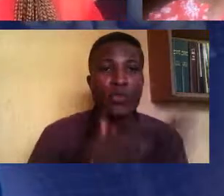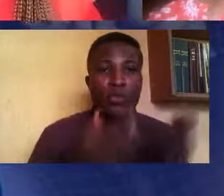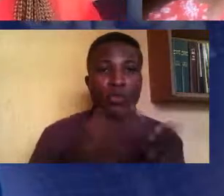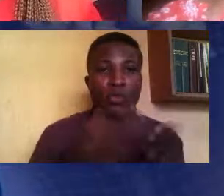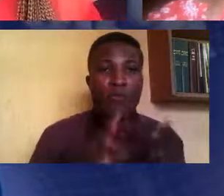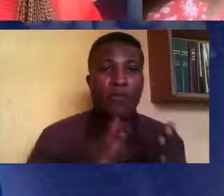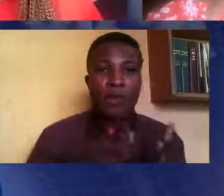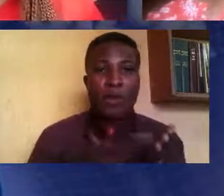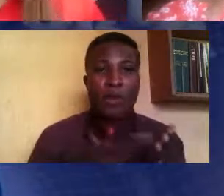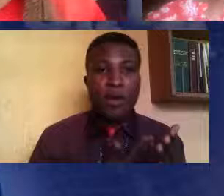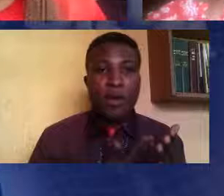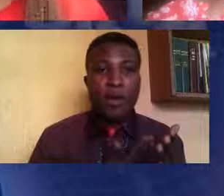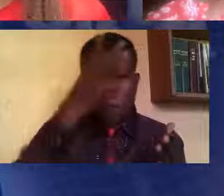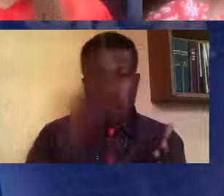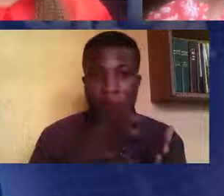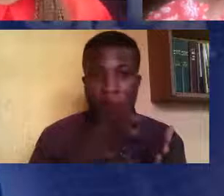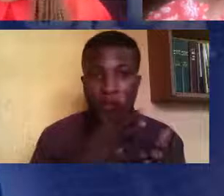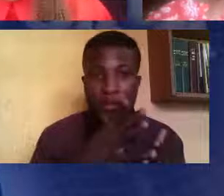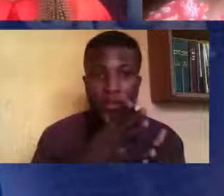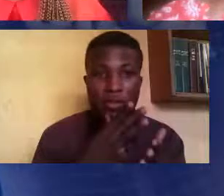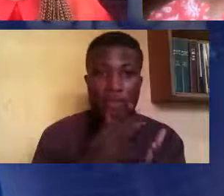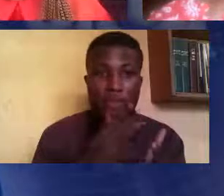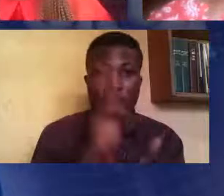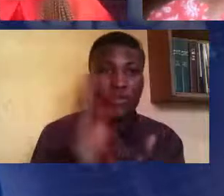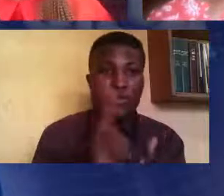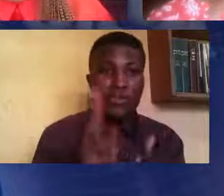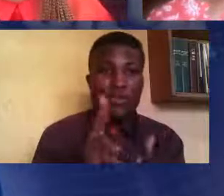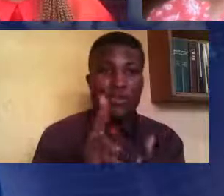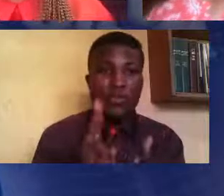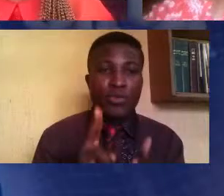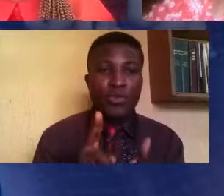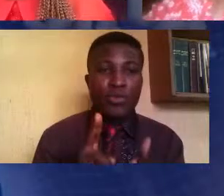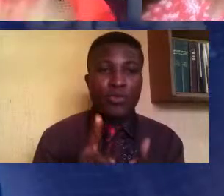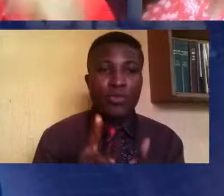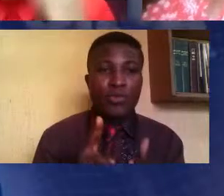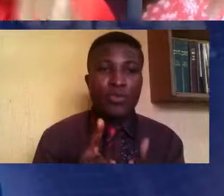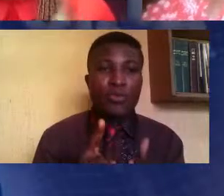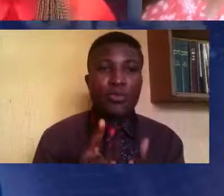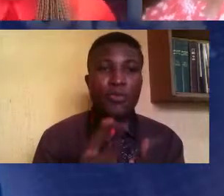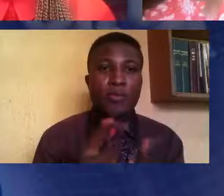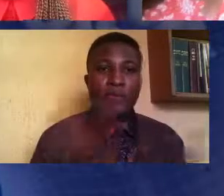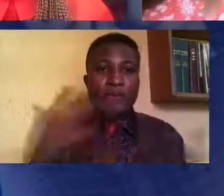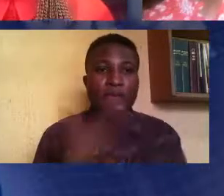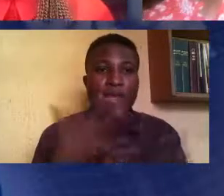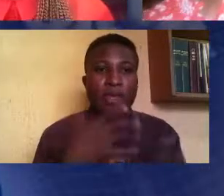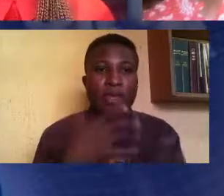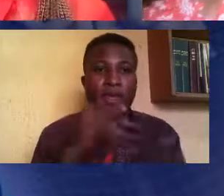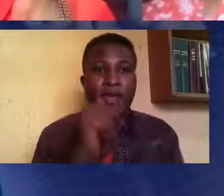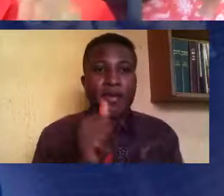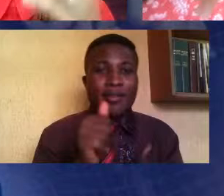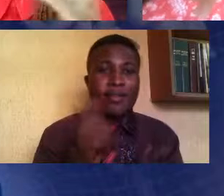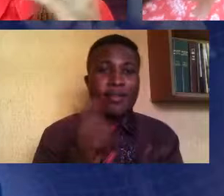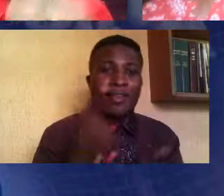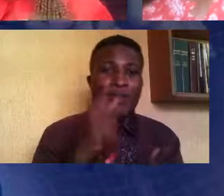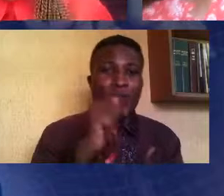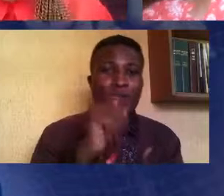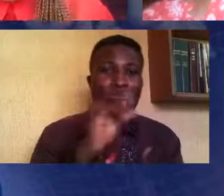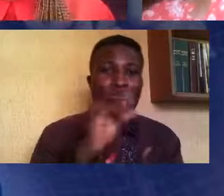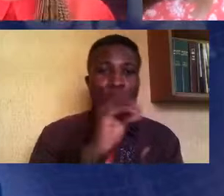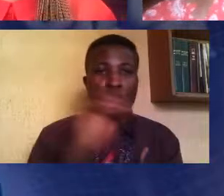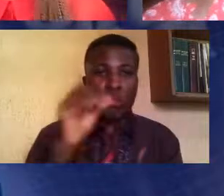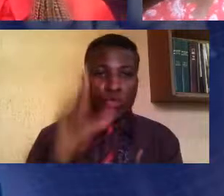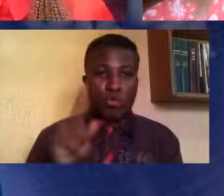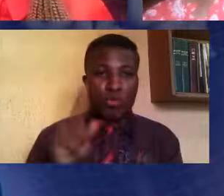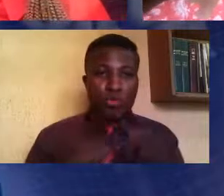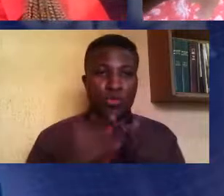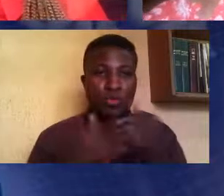use fear as a tool to guide us. It shouldn't be. It shouldn't be. It is what it is. Someone said, if you don't tell them